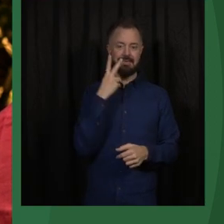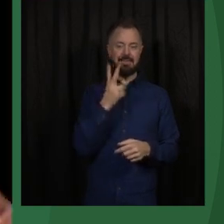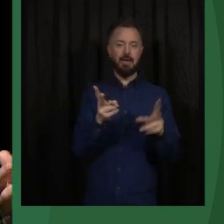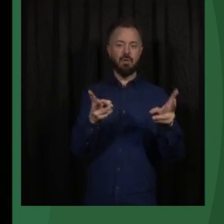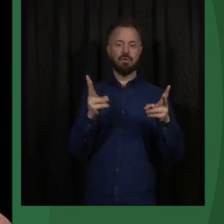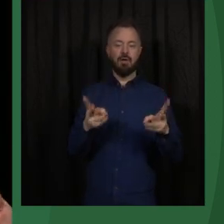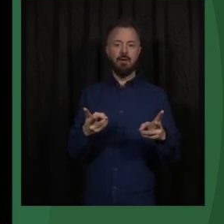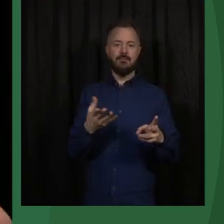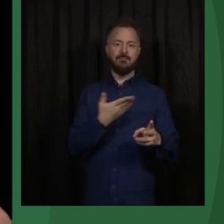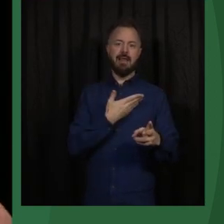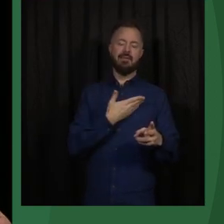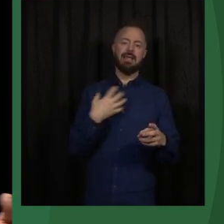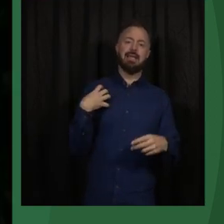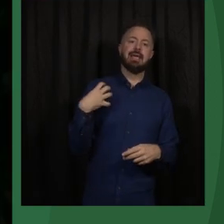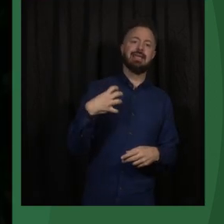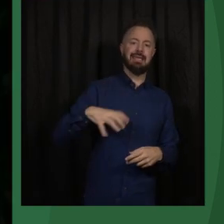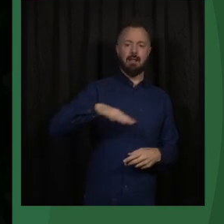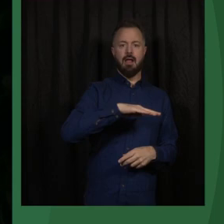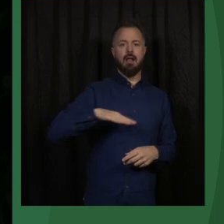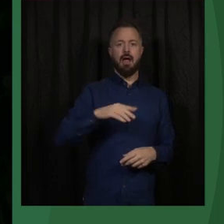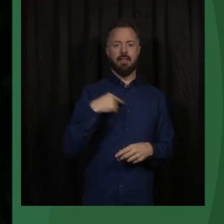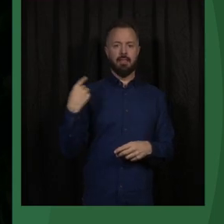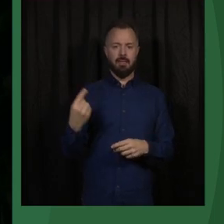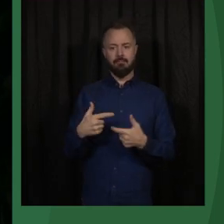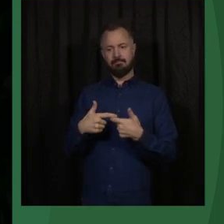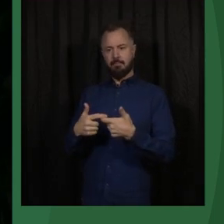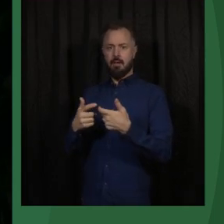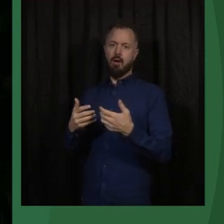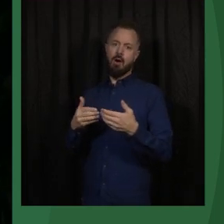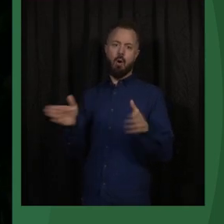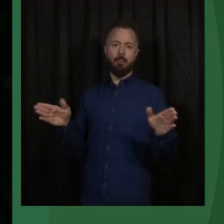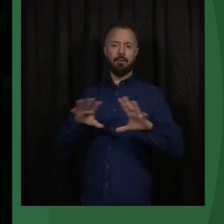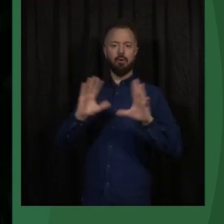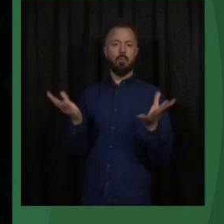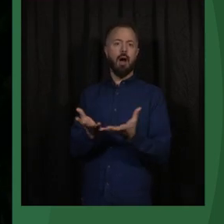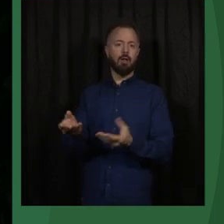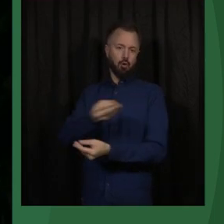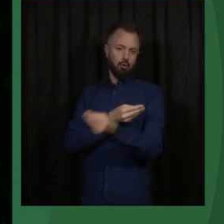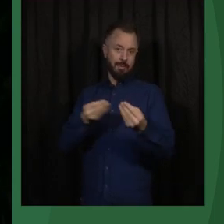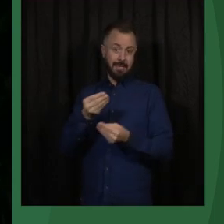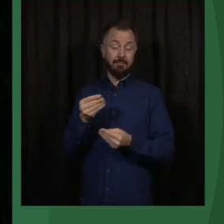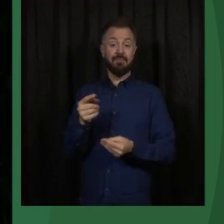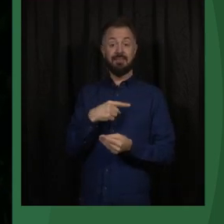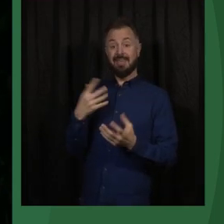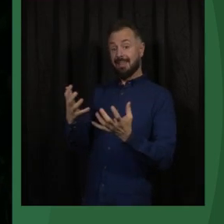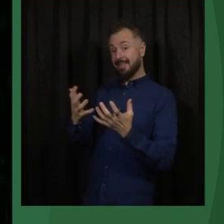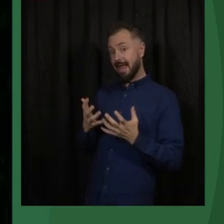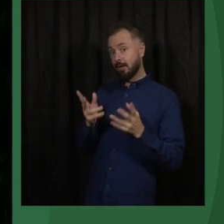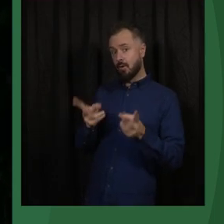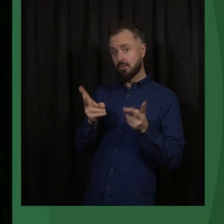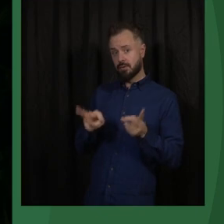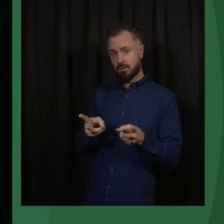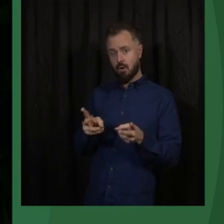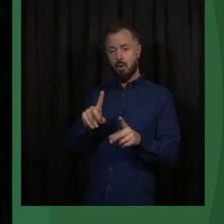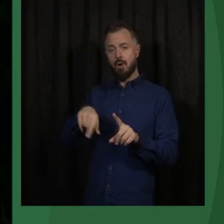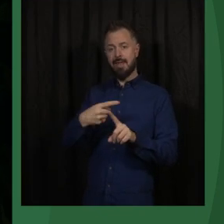are so tremendously rich in an open global economy, we need also to